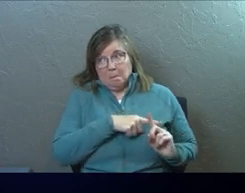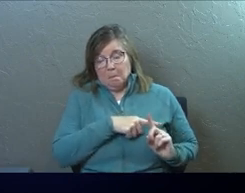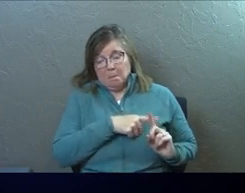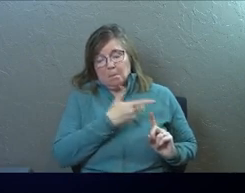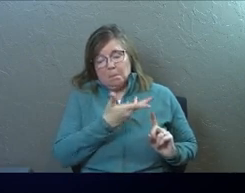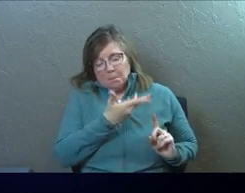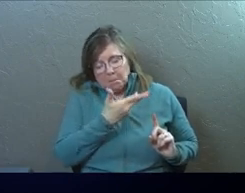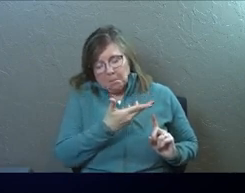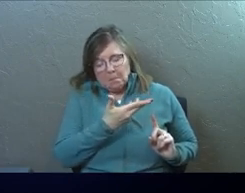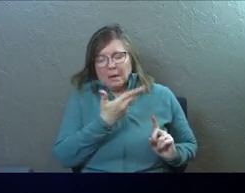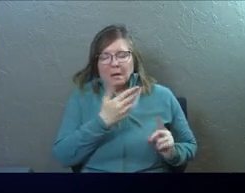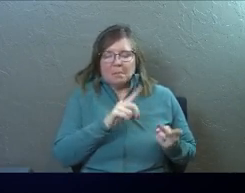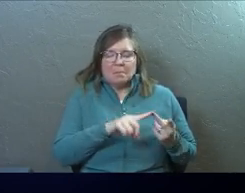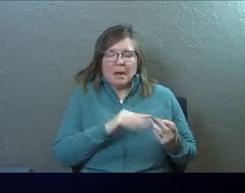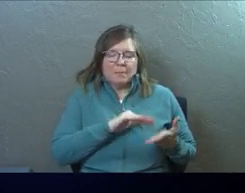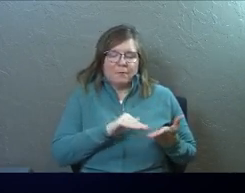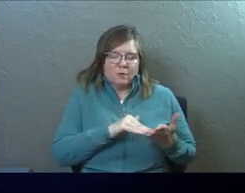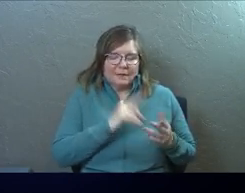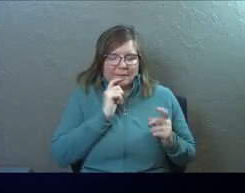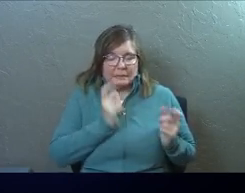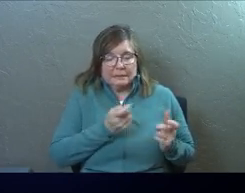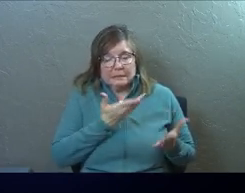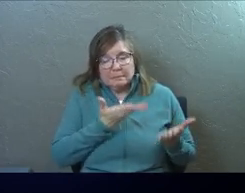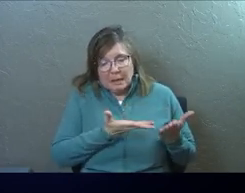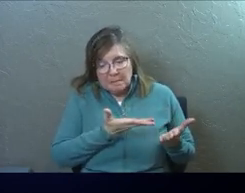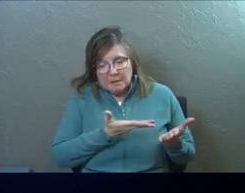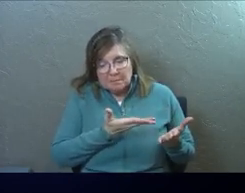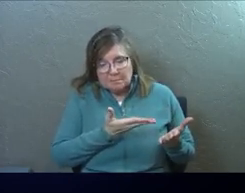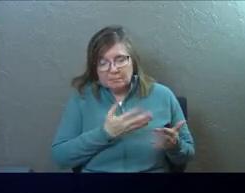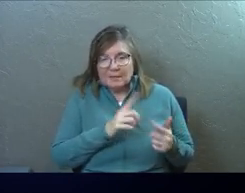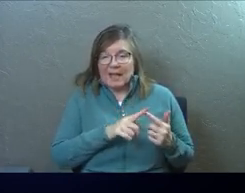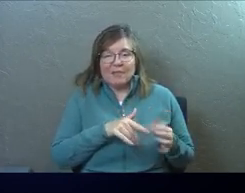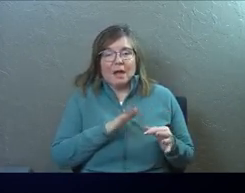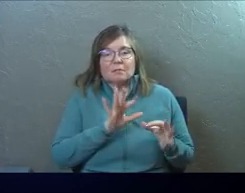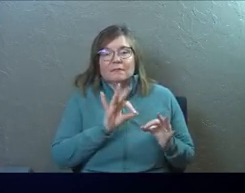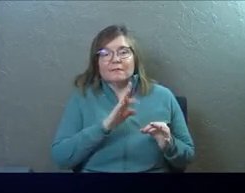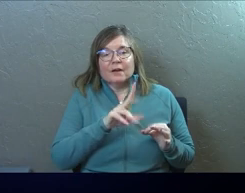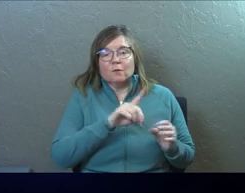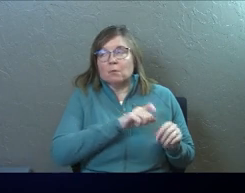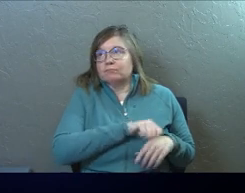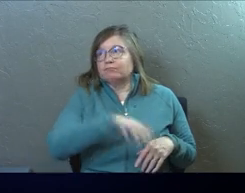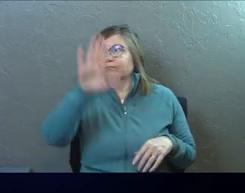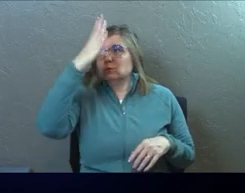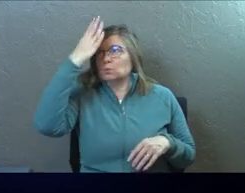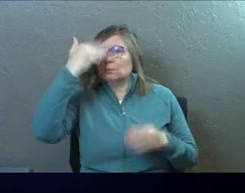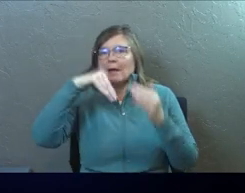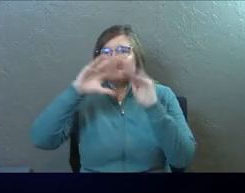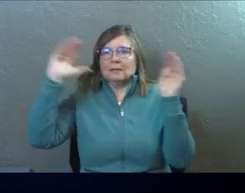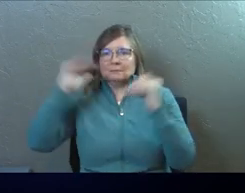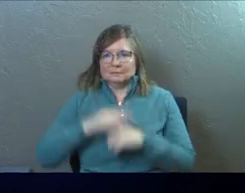And maybe forgiving his sins. And then how about we just fast forward that guy right to heaven?